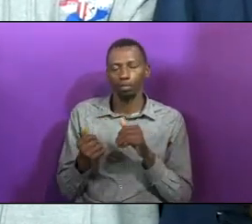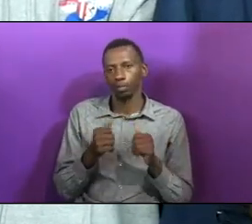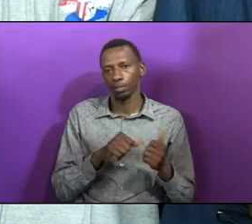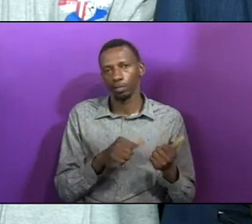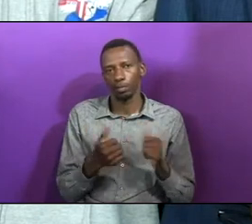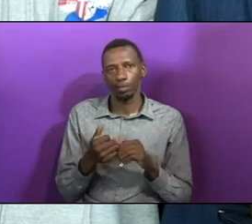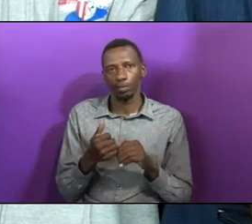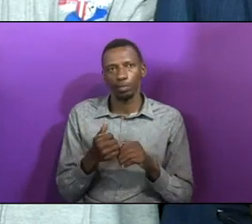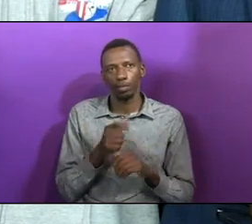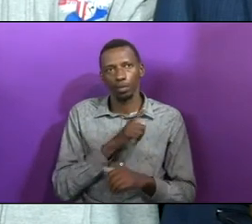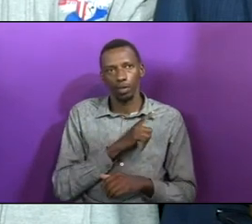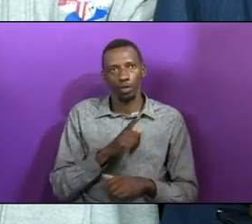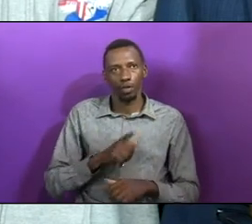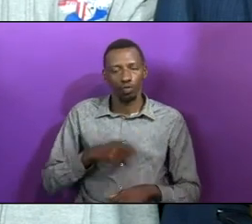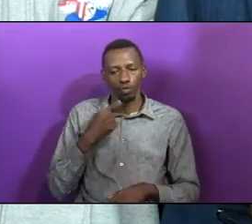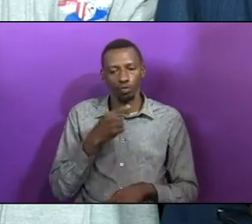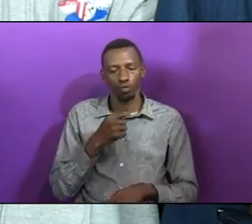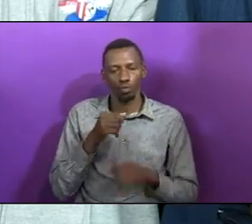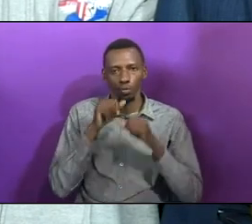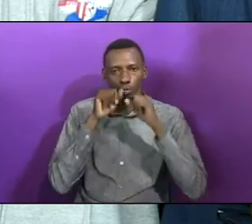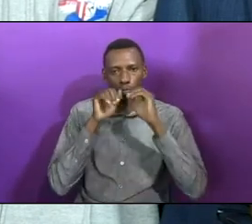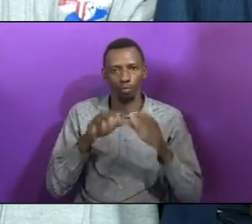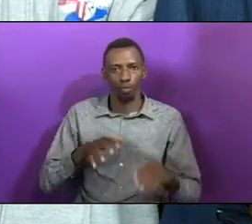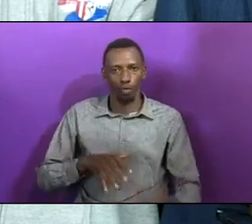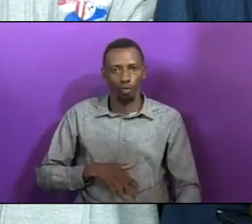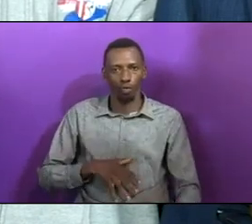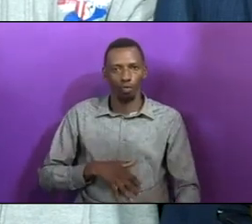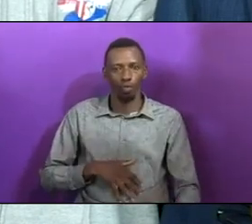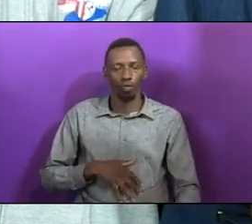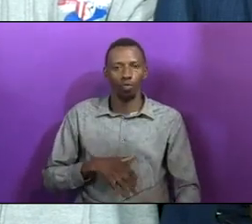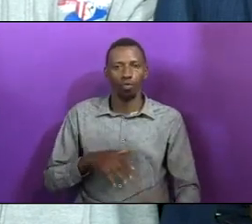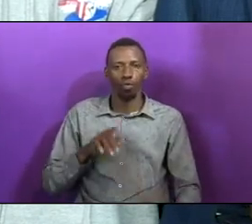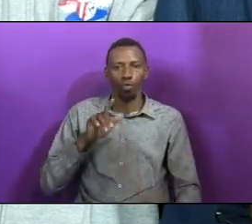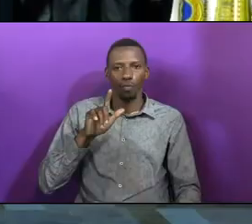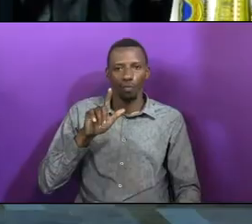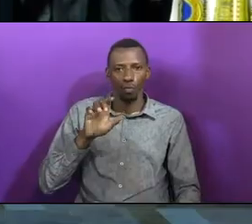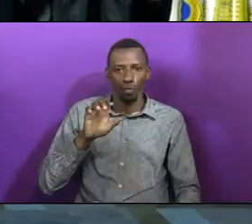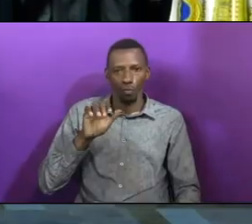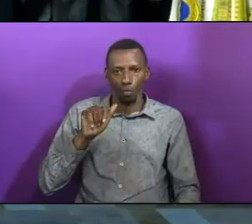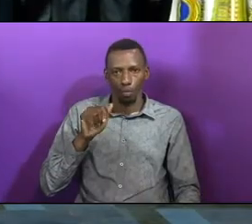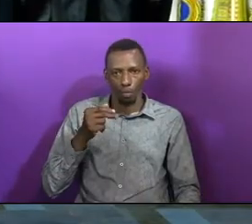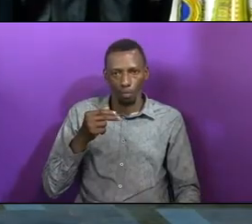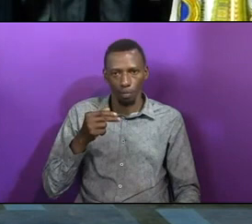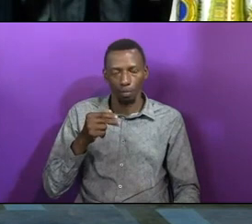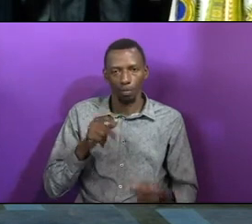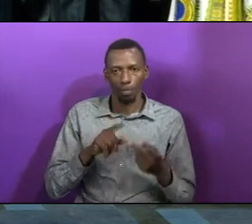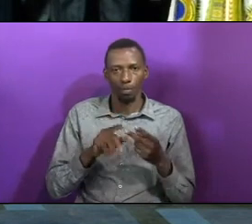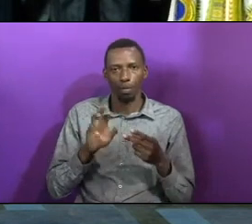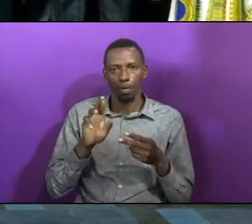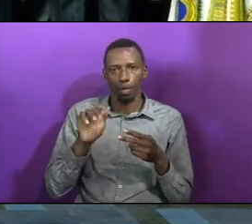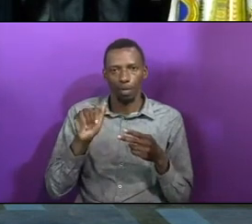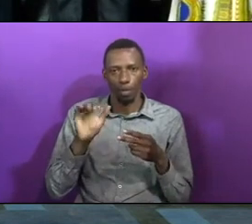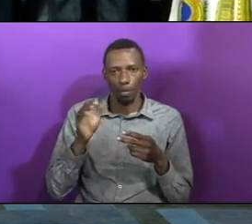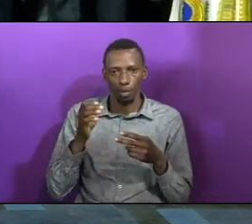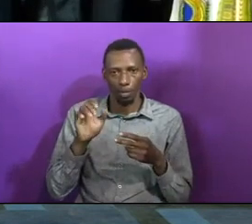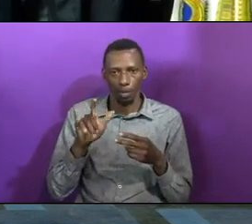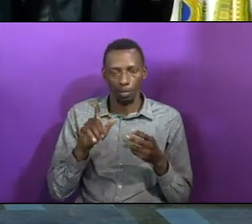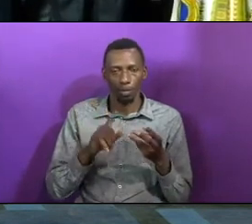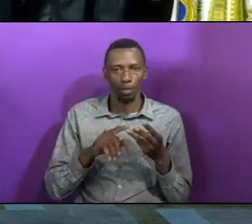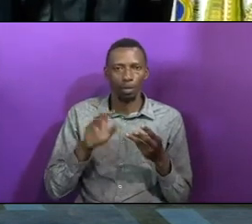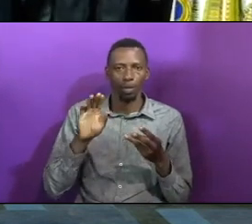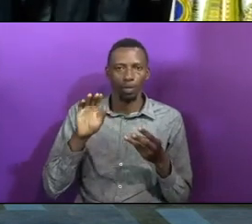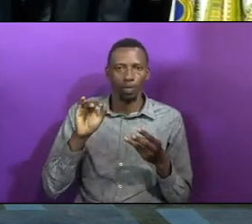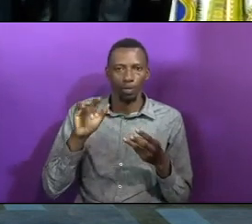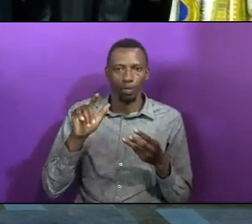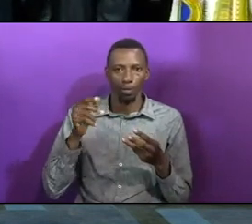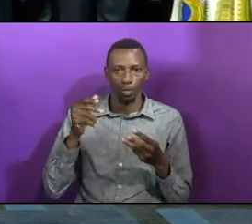The one who blessed the womb of Leah. Build her. That he may also bless the fruit, the seed of